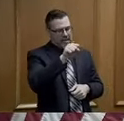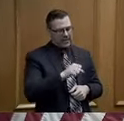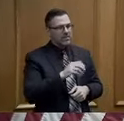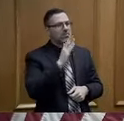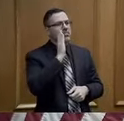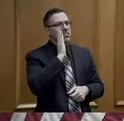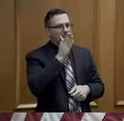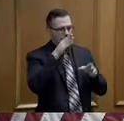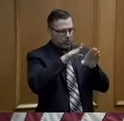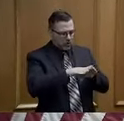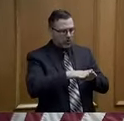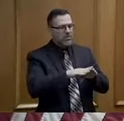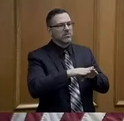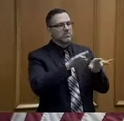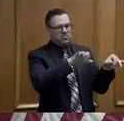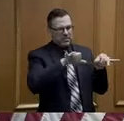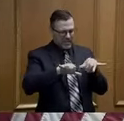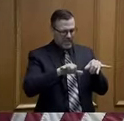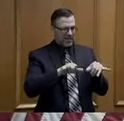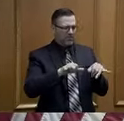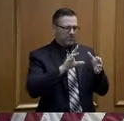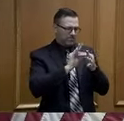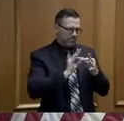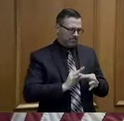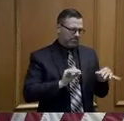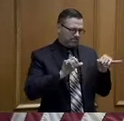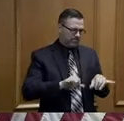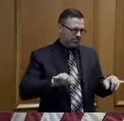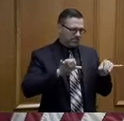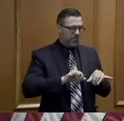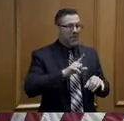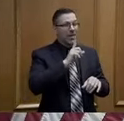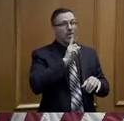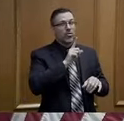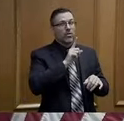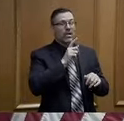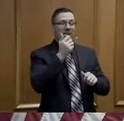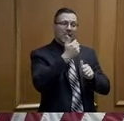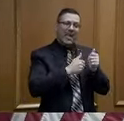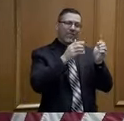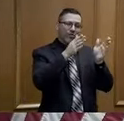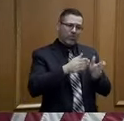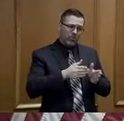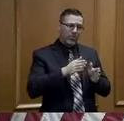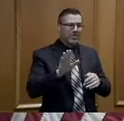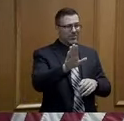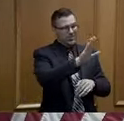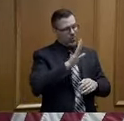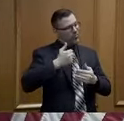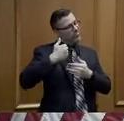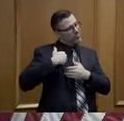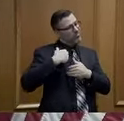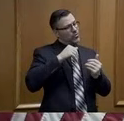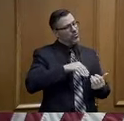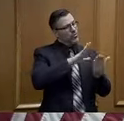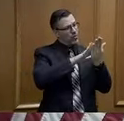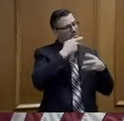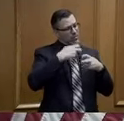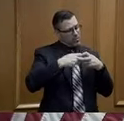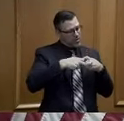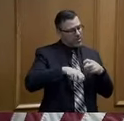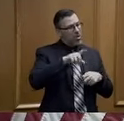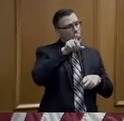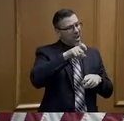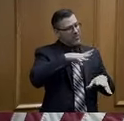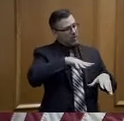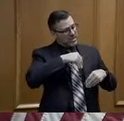the same thing I say frequently, and it's up to every single Tennessean to address this problem. We all have to own it. We all have to